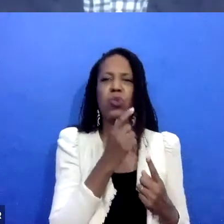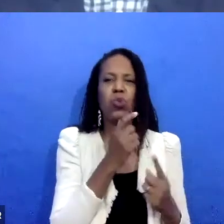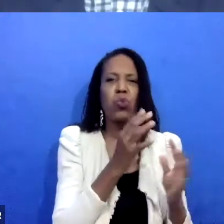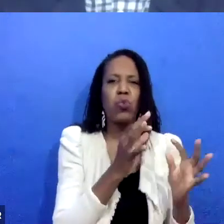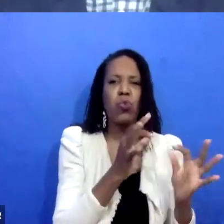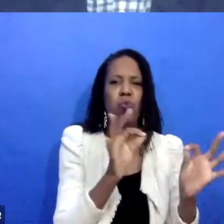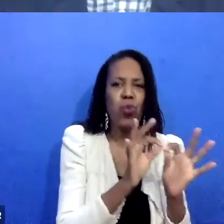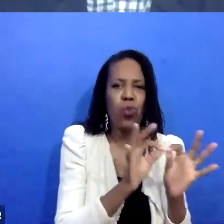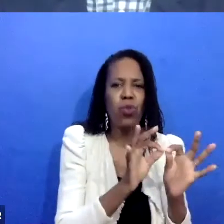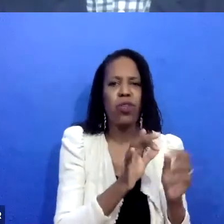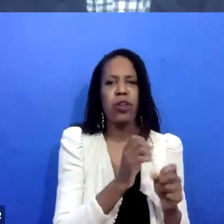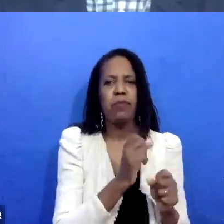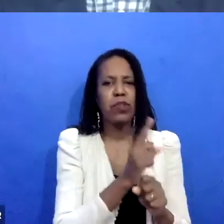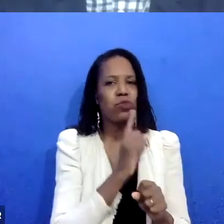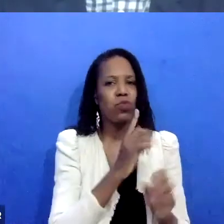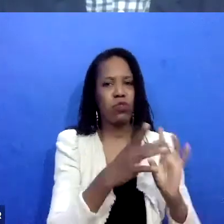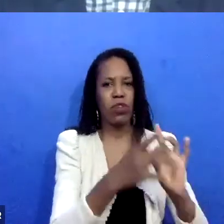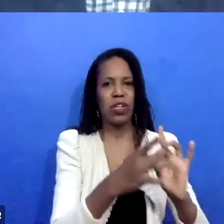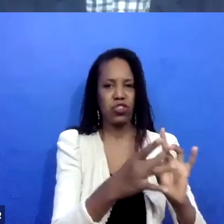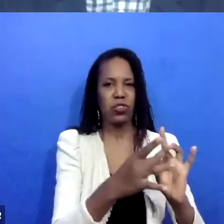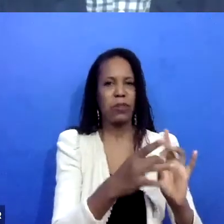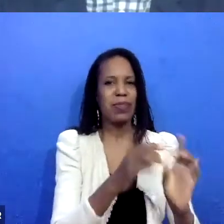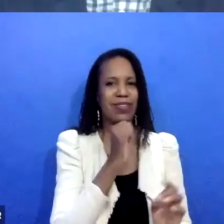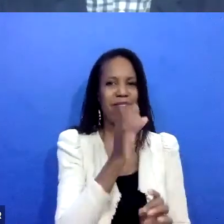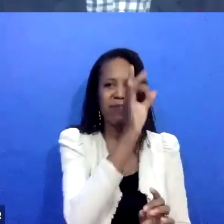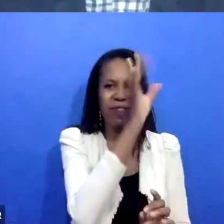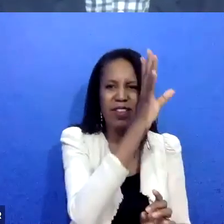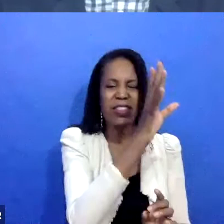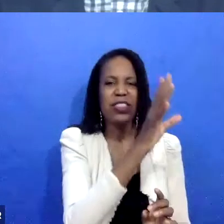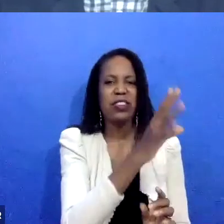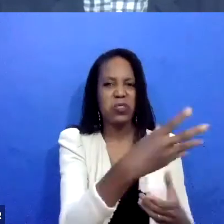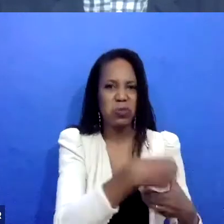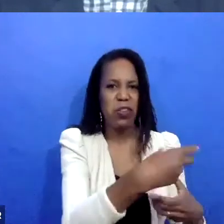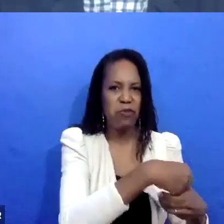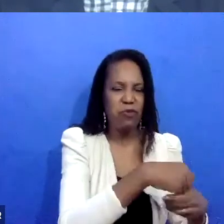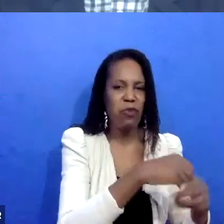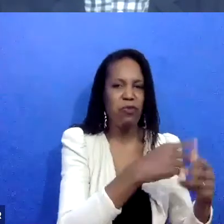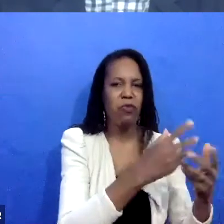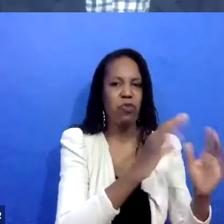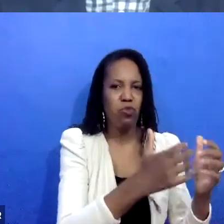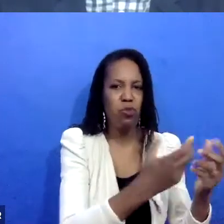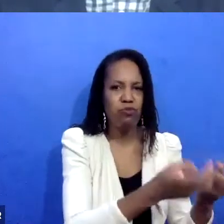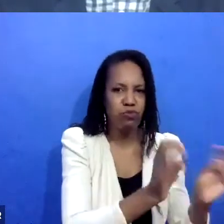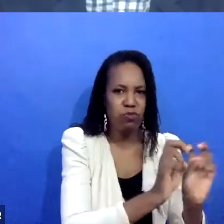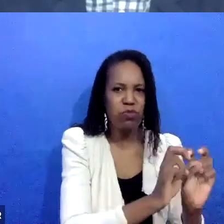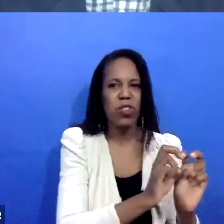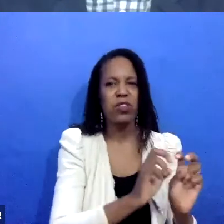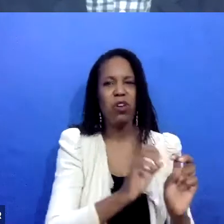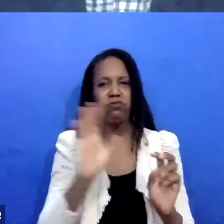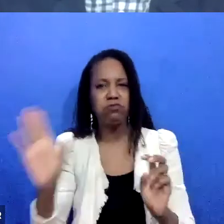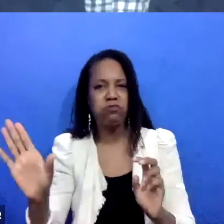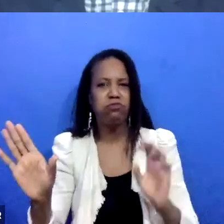violent. And I was wondering if you could both talk a little bit more about this, guess, from Chris, um, from your program, you know,